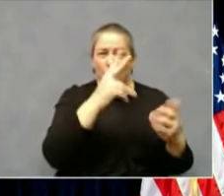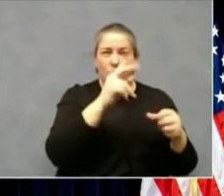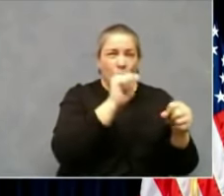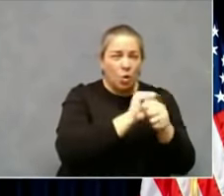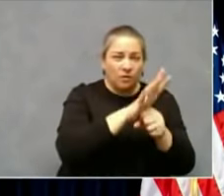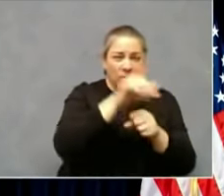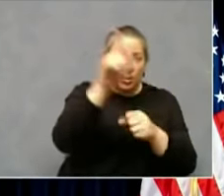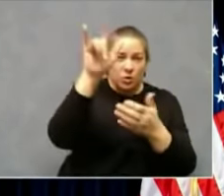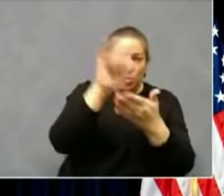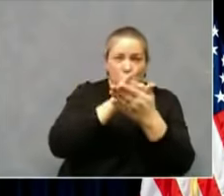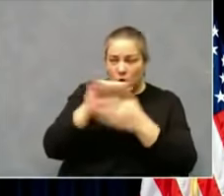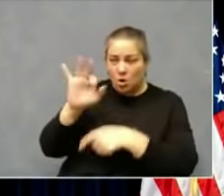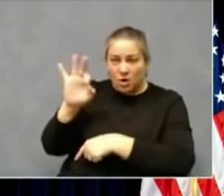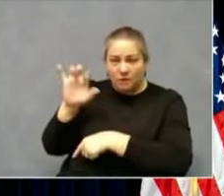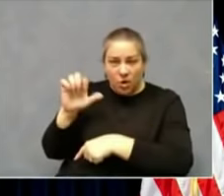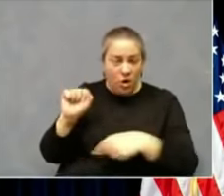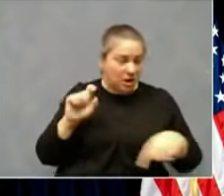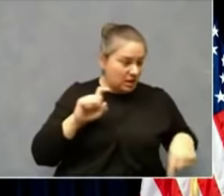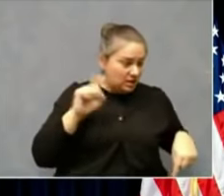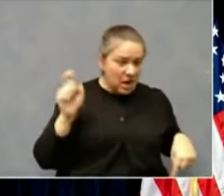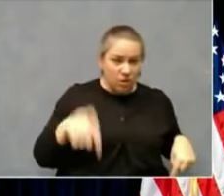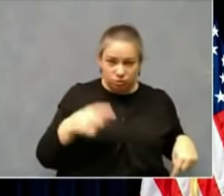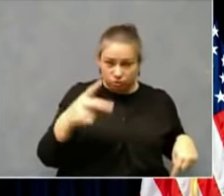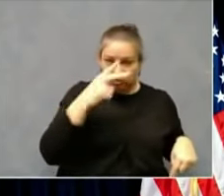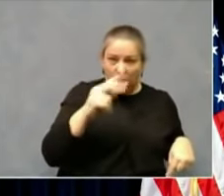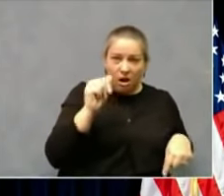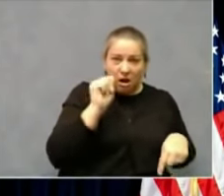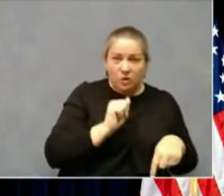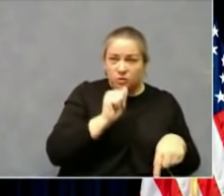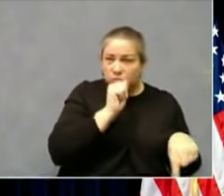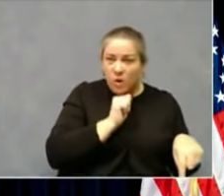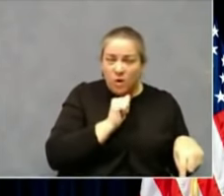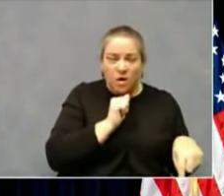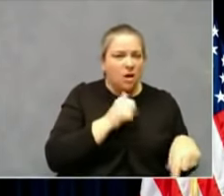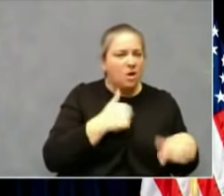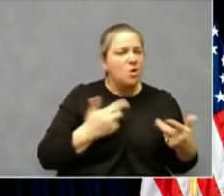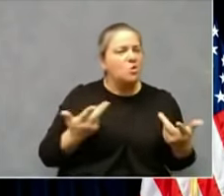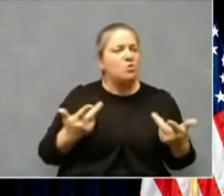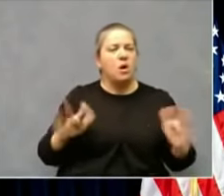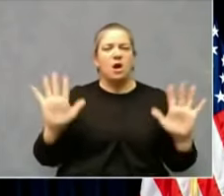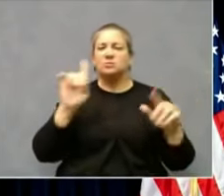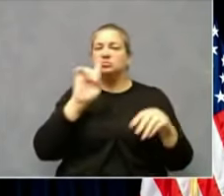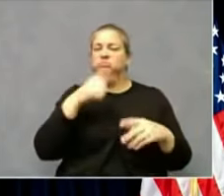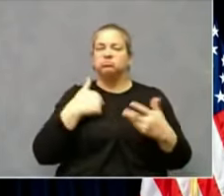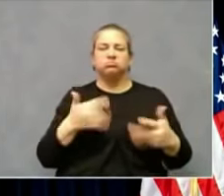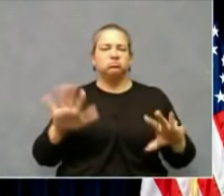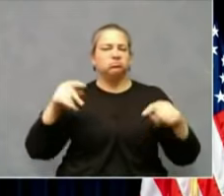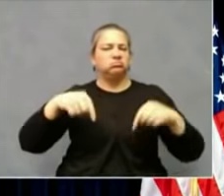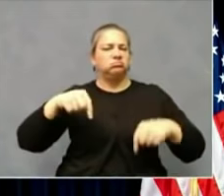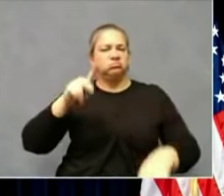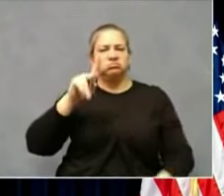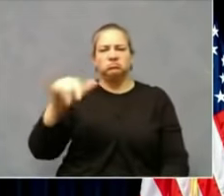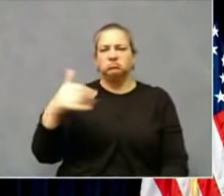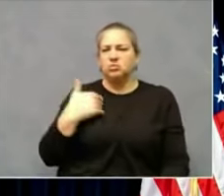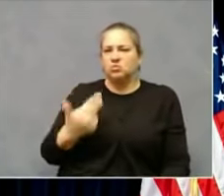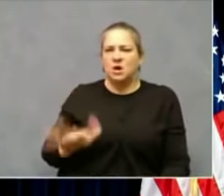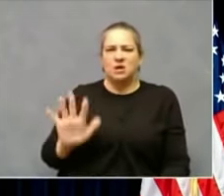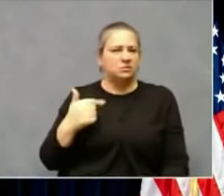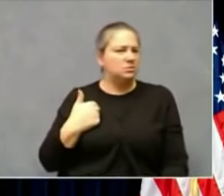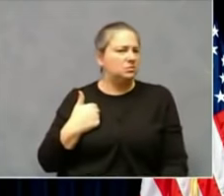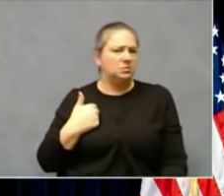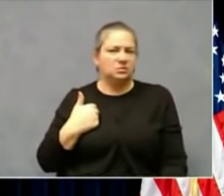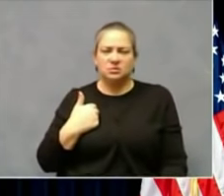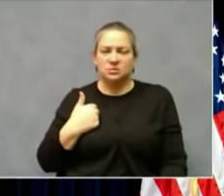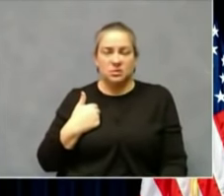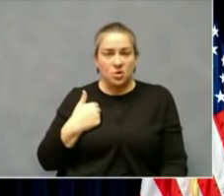saw it in Texas. We saw it in Arizona and I don't want to see it in Kentucky. So this is our job. And every